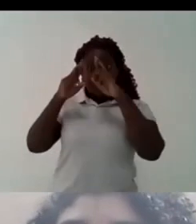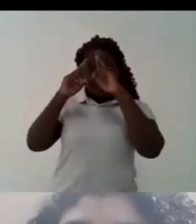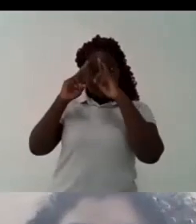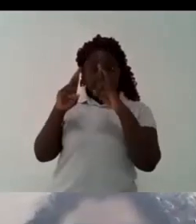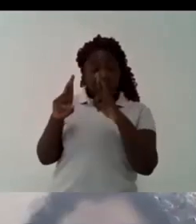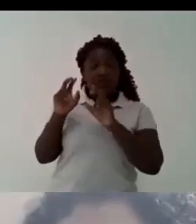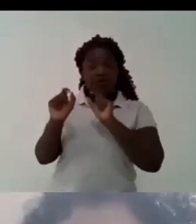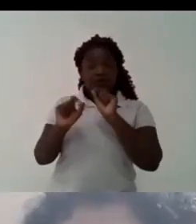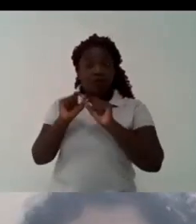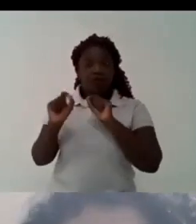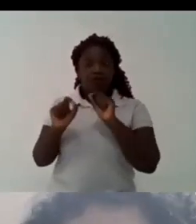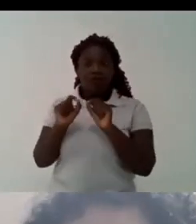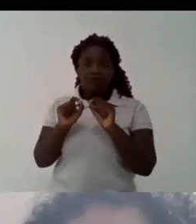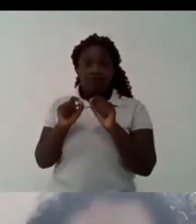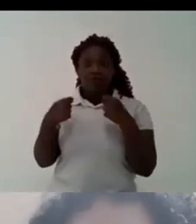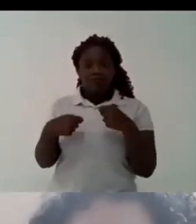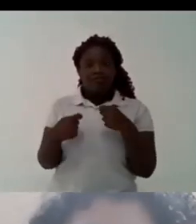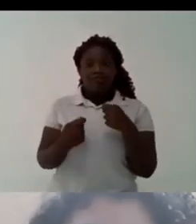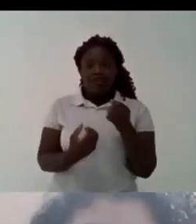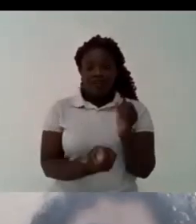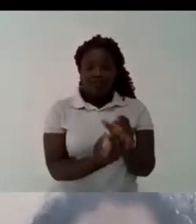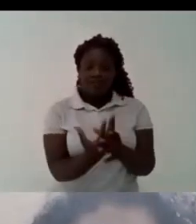their own territory in their own way